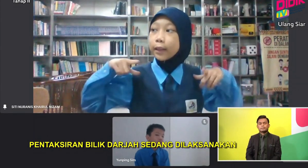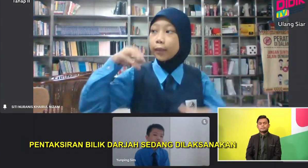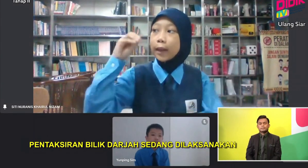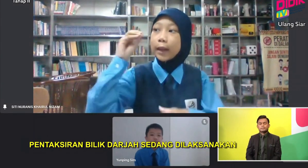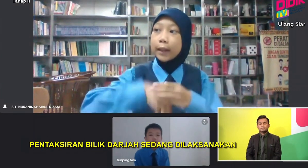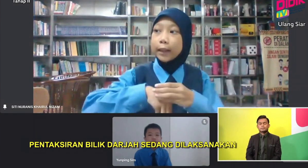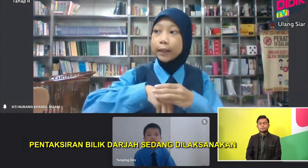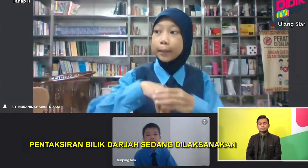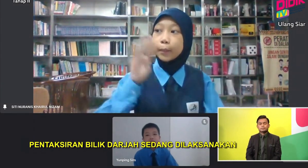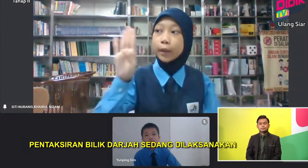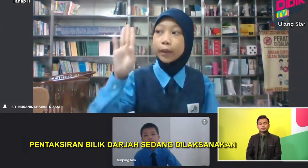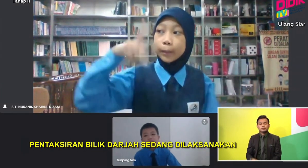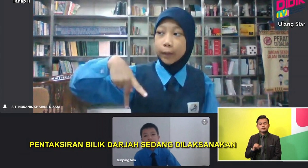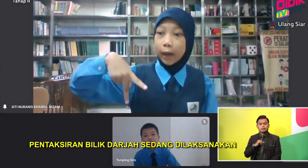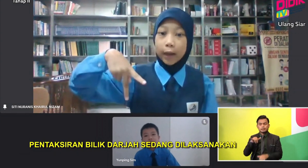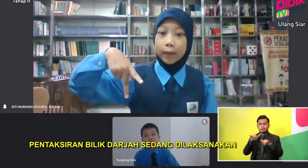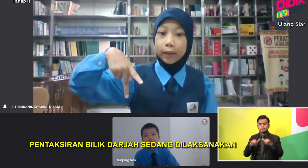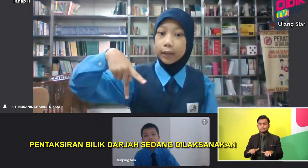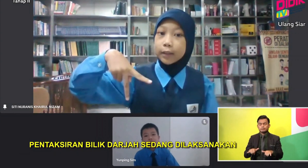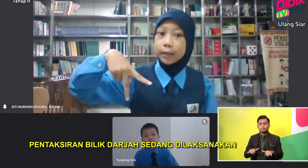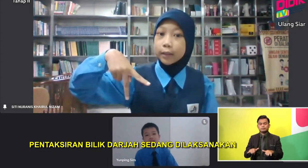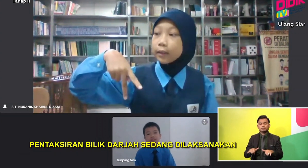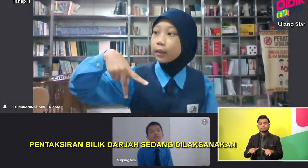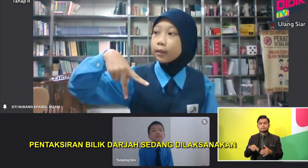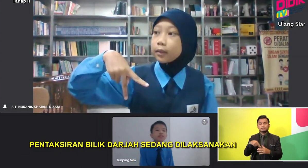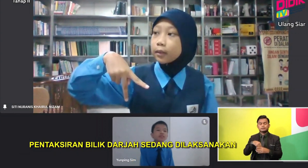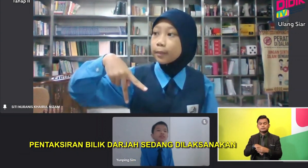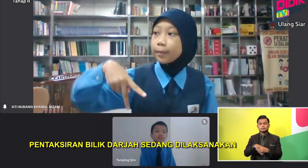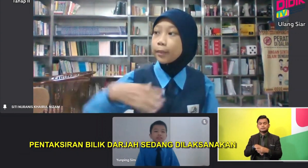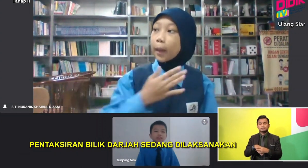And I live in Batu Bahad.